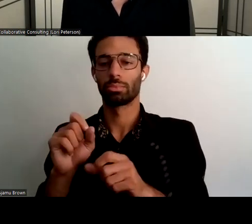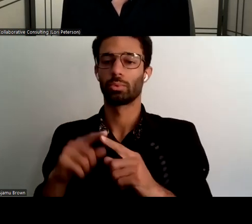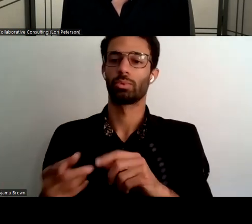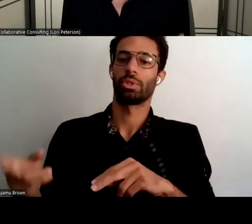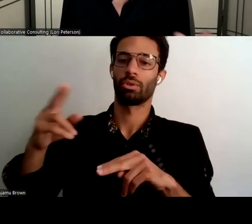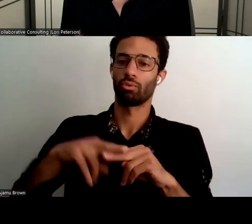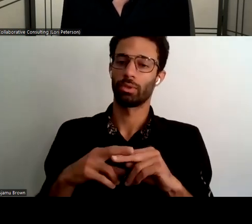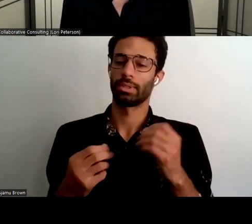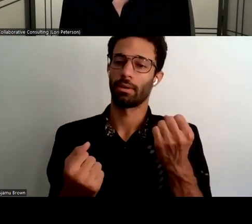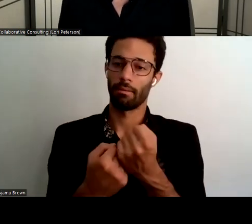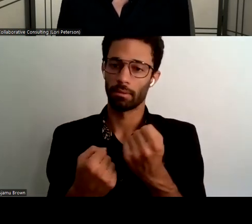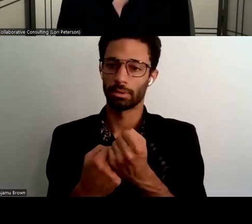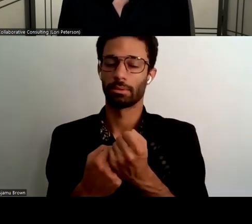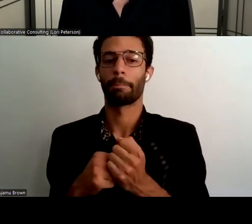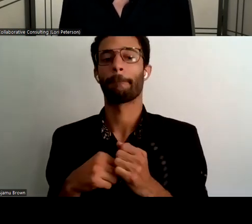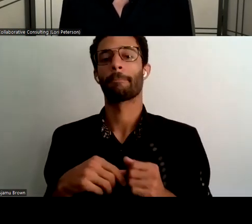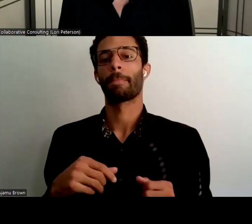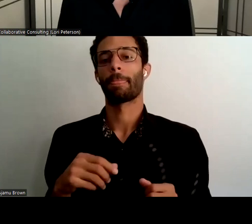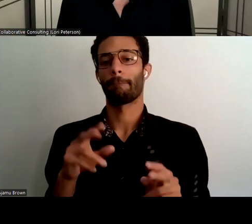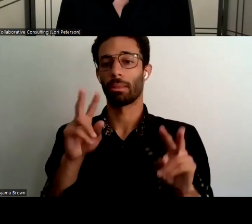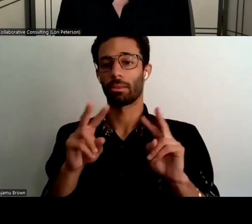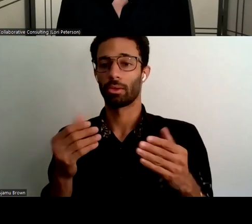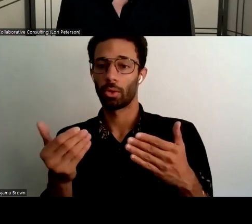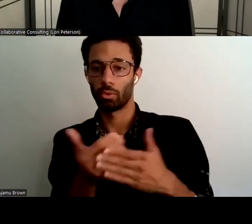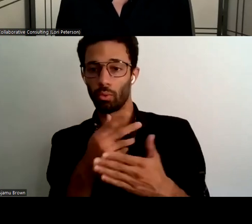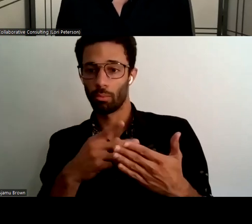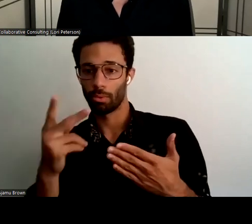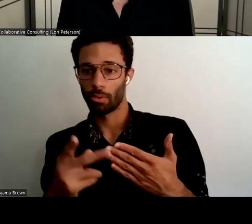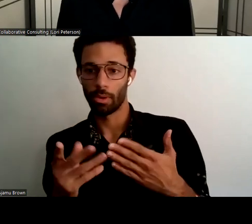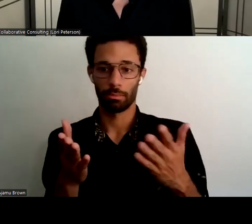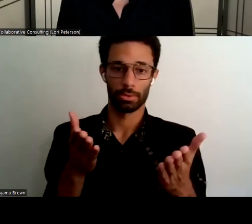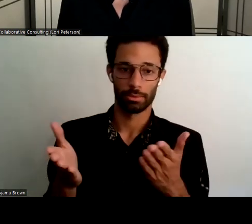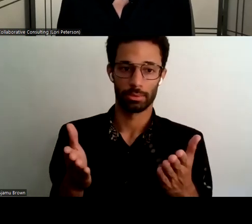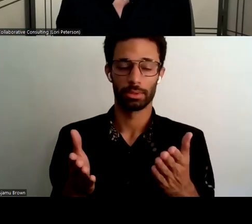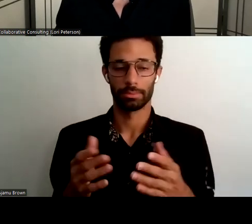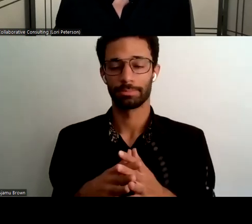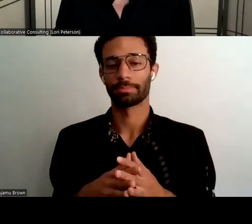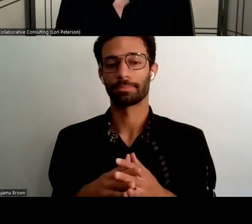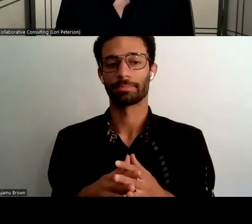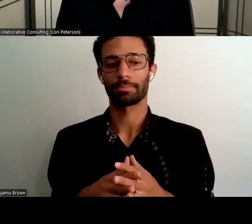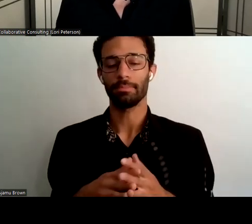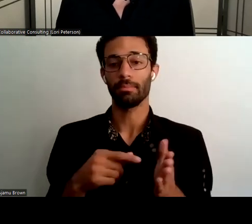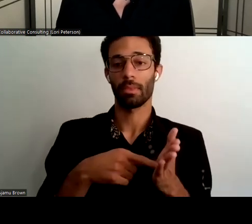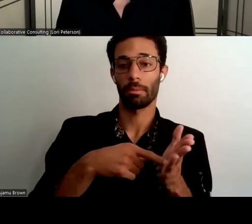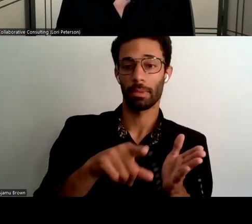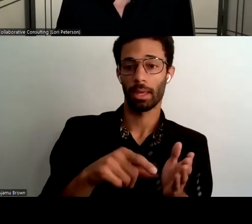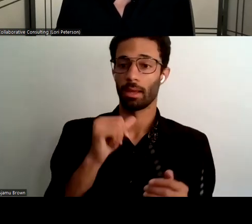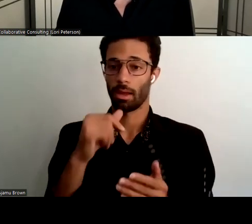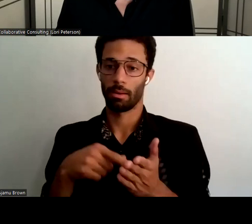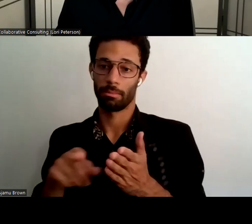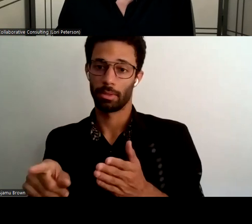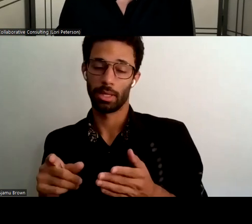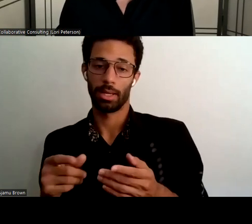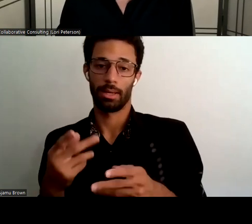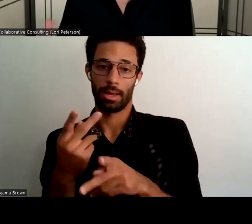advocacy they're looking at new programs and services as well paid and unpaid caregiving shortages will become more acute